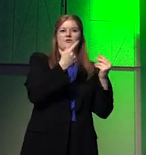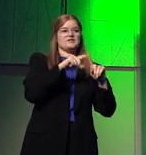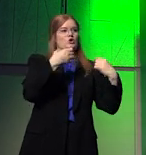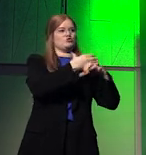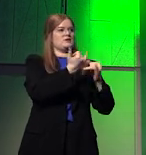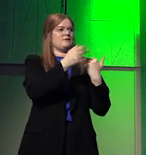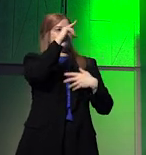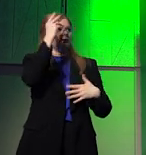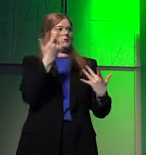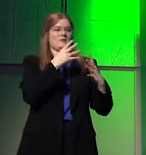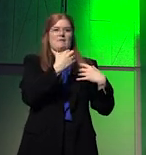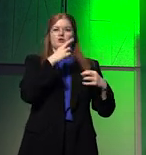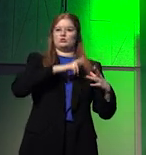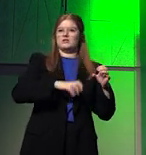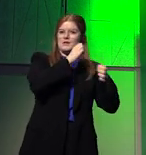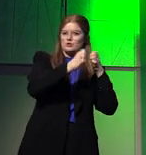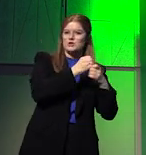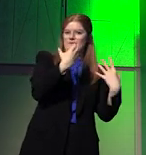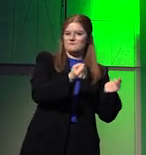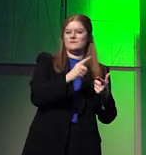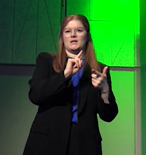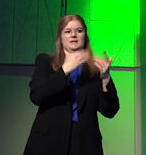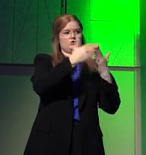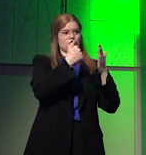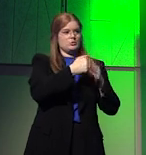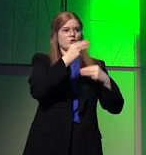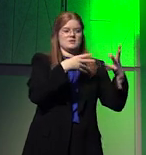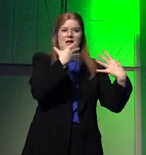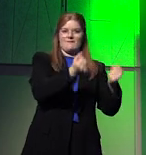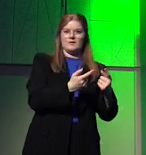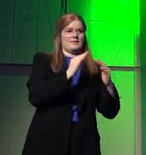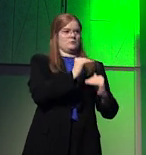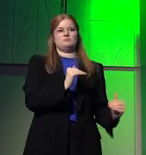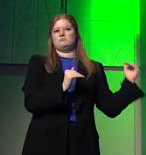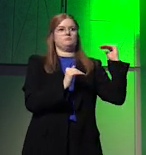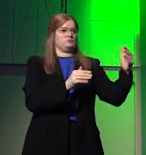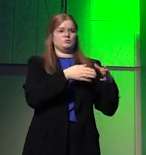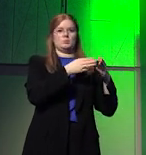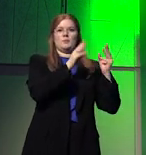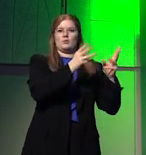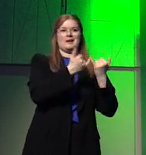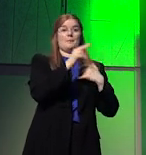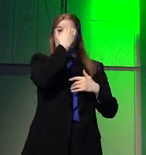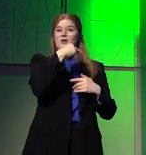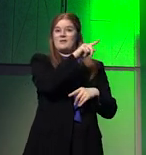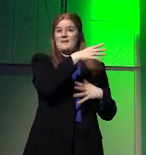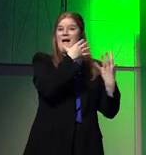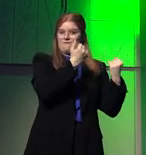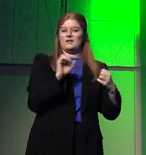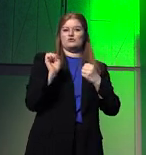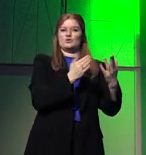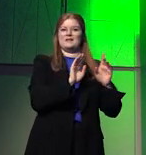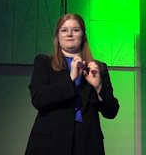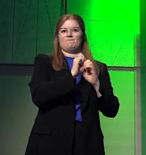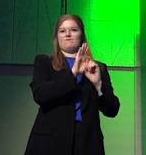which are energy and industrial super powers, such as the US, which has introduced the